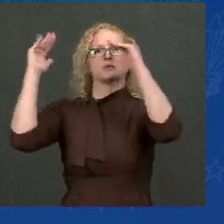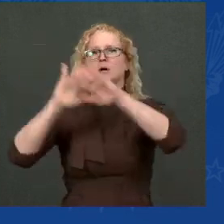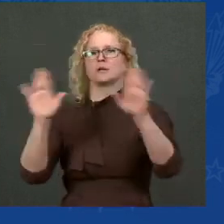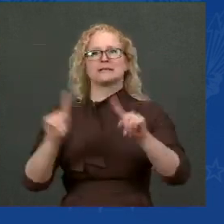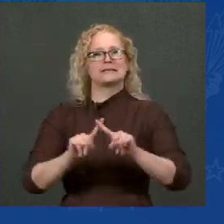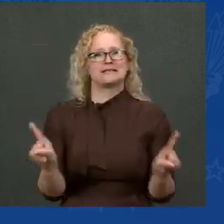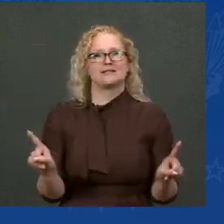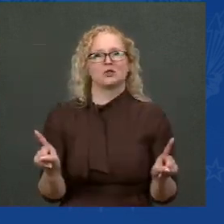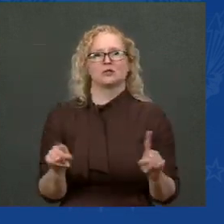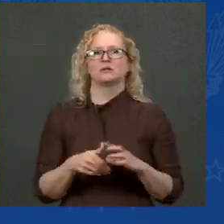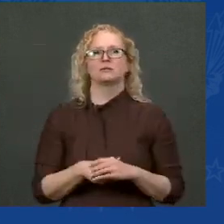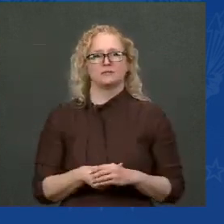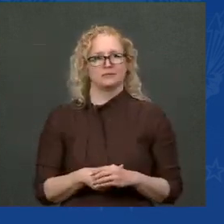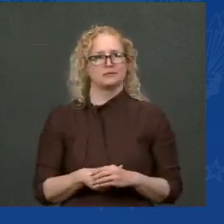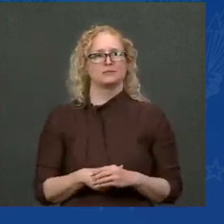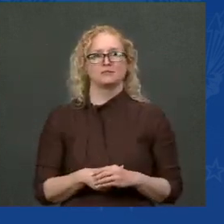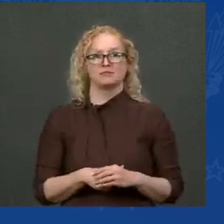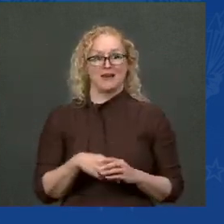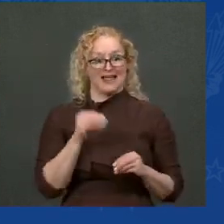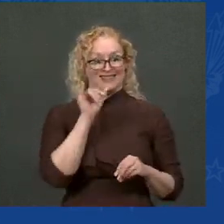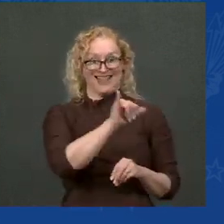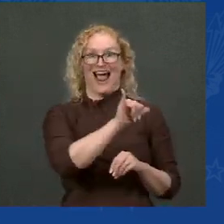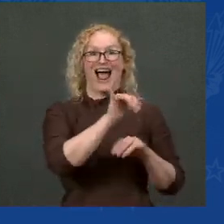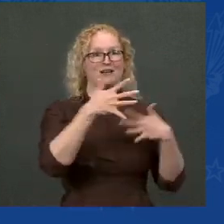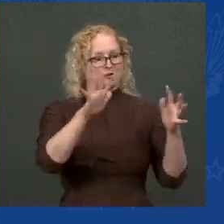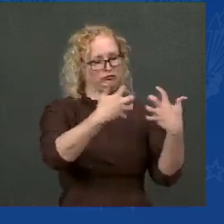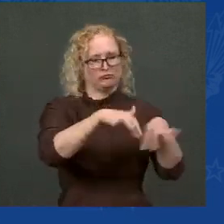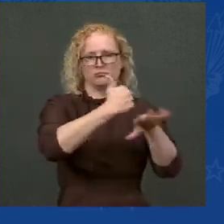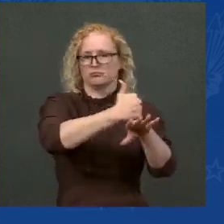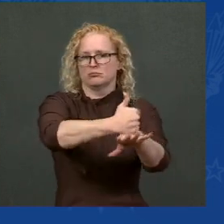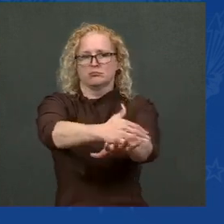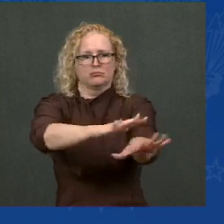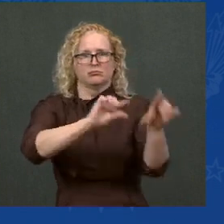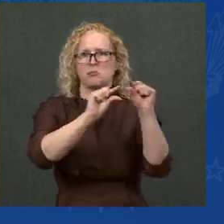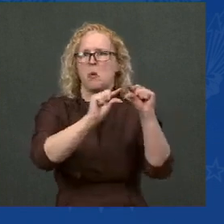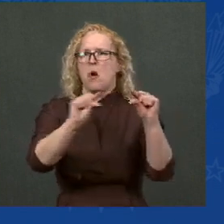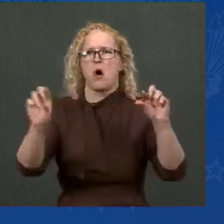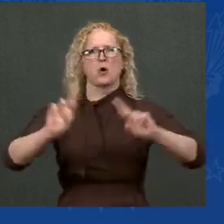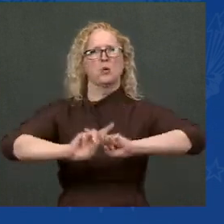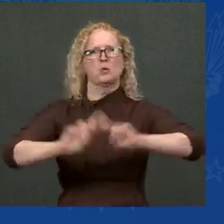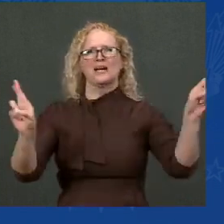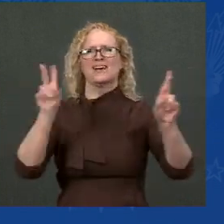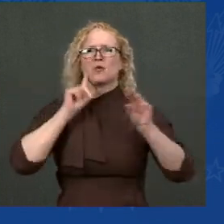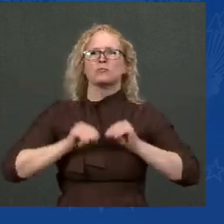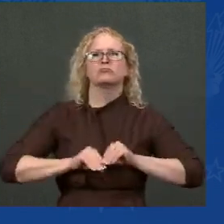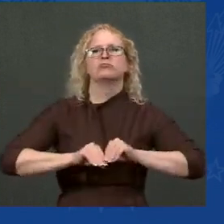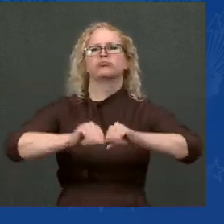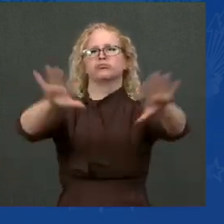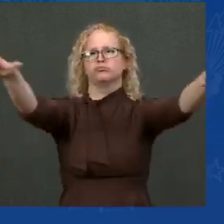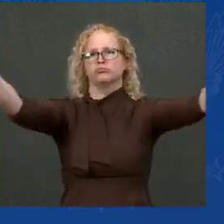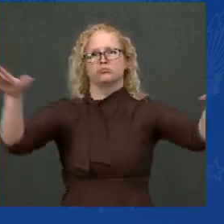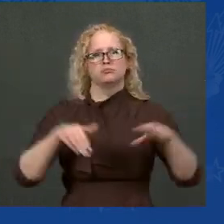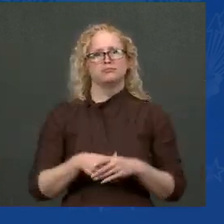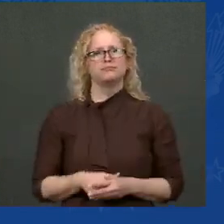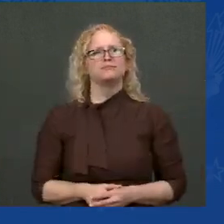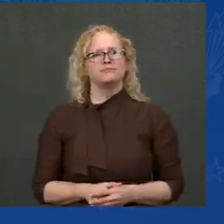parent of one of the first children to receive a shot said, quote, today is such a huge sigh of relief, end of quote.